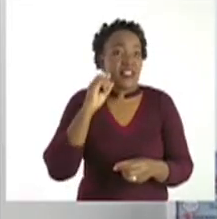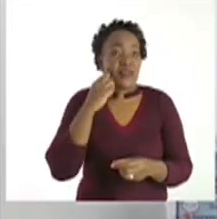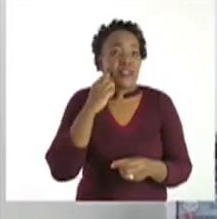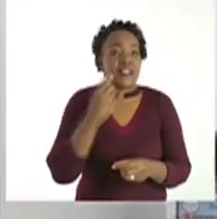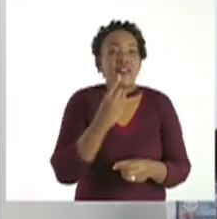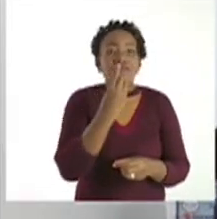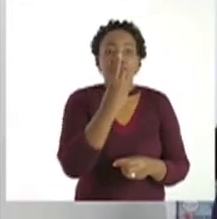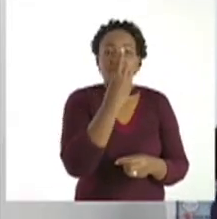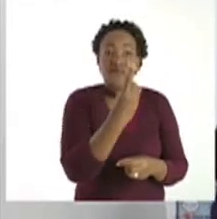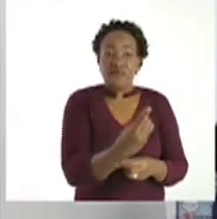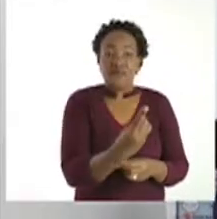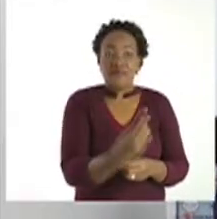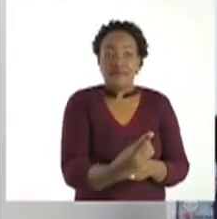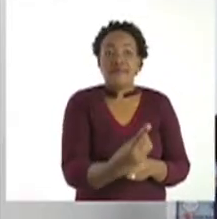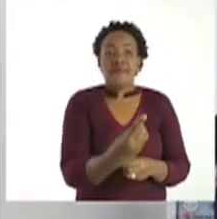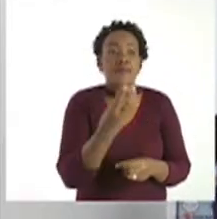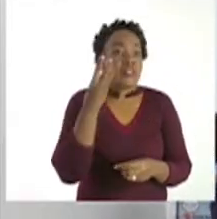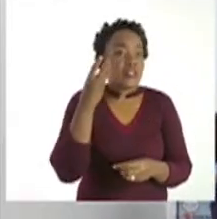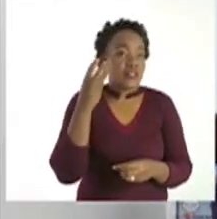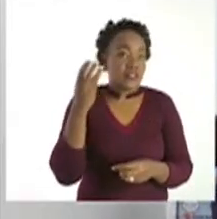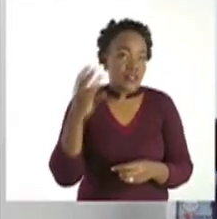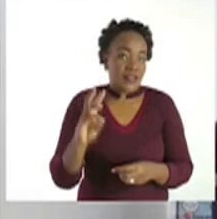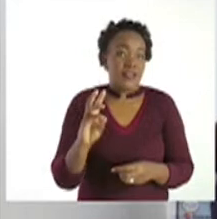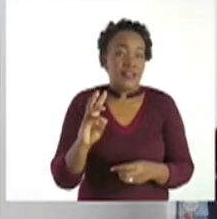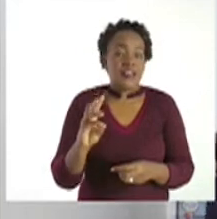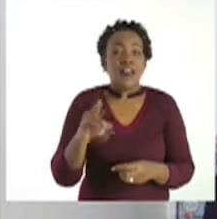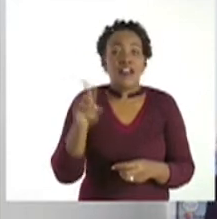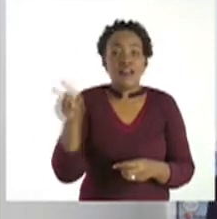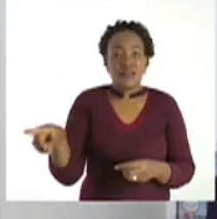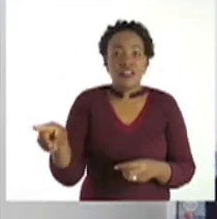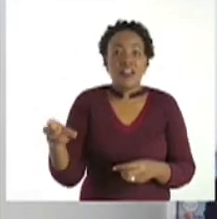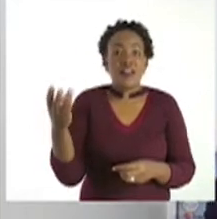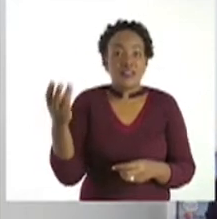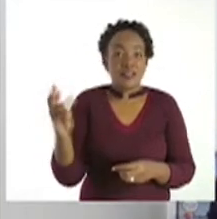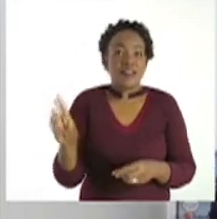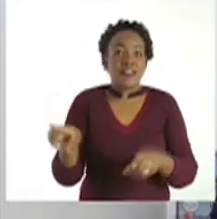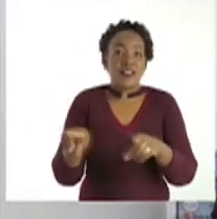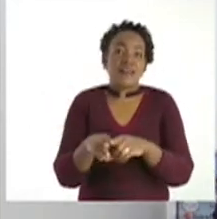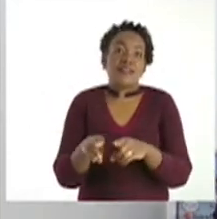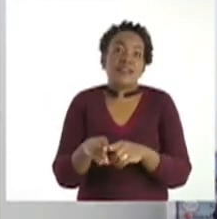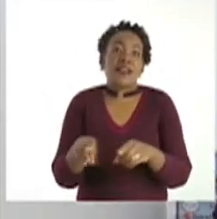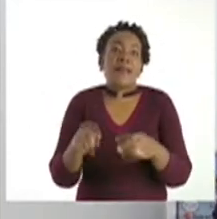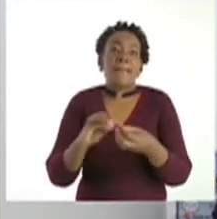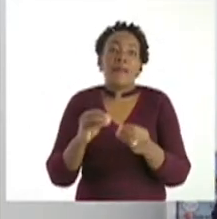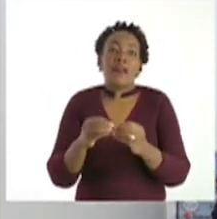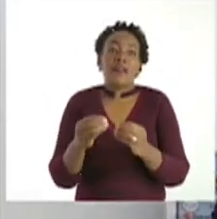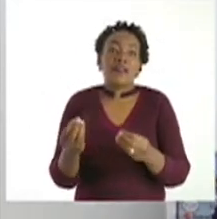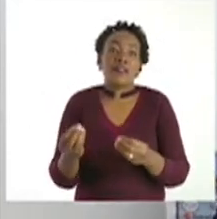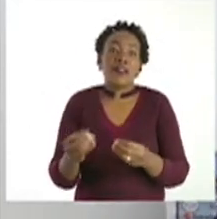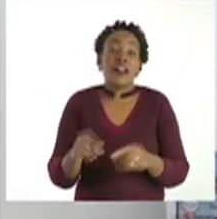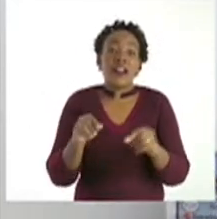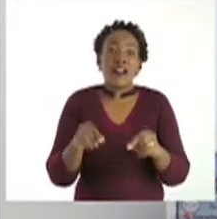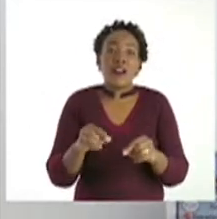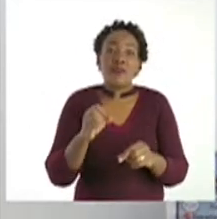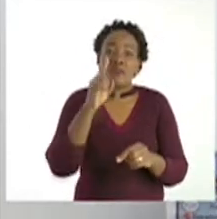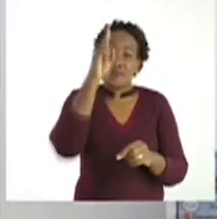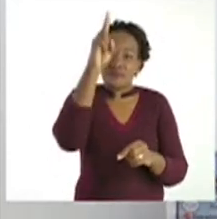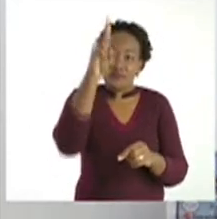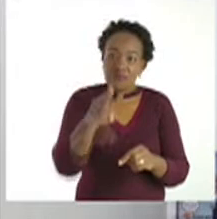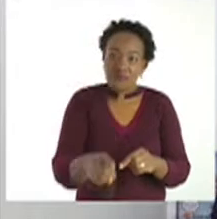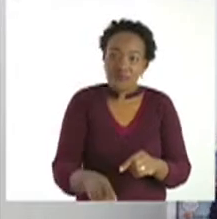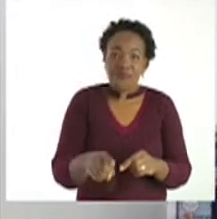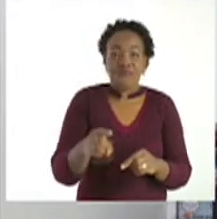And let me show you another method. The last one. We just draw a line.